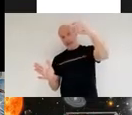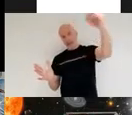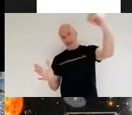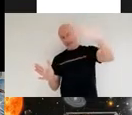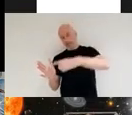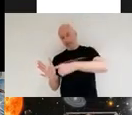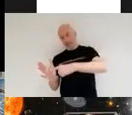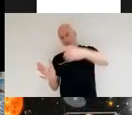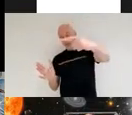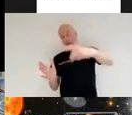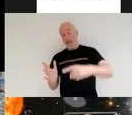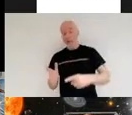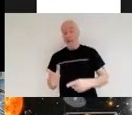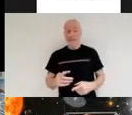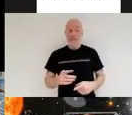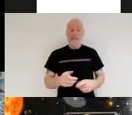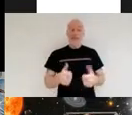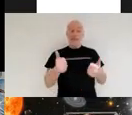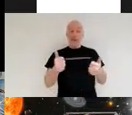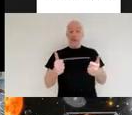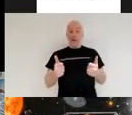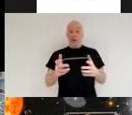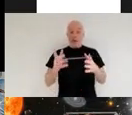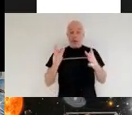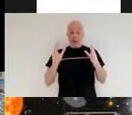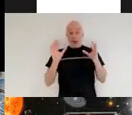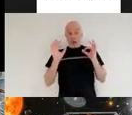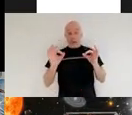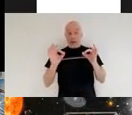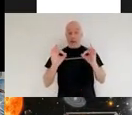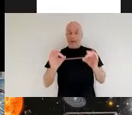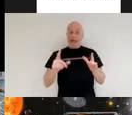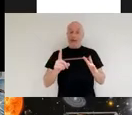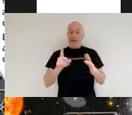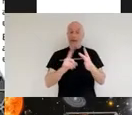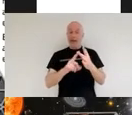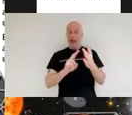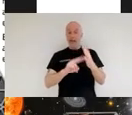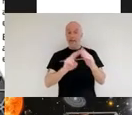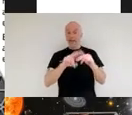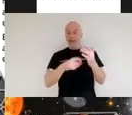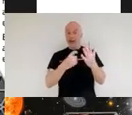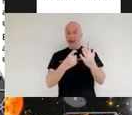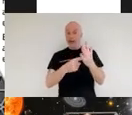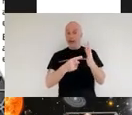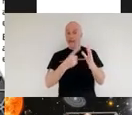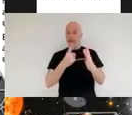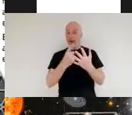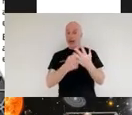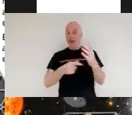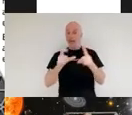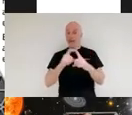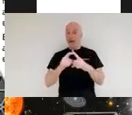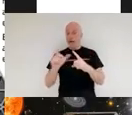a good deployment we could get a perfect infrared reflecting mirror for our telescope but the deployment is